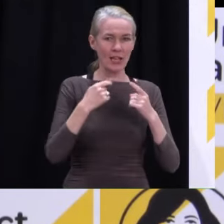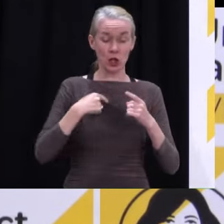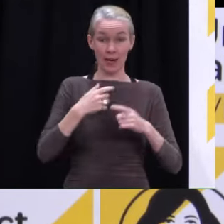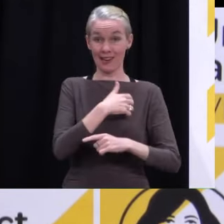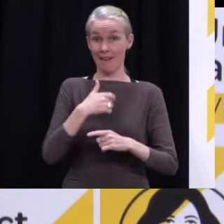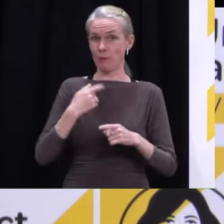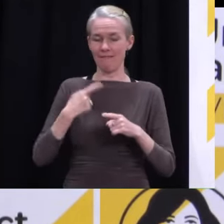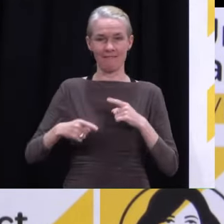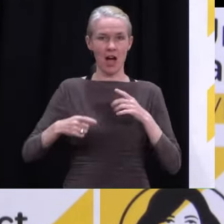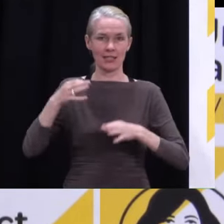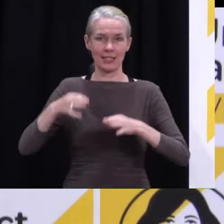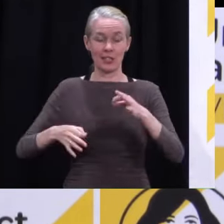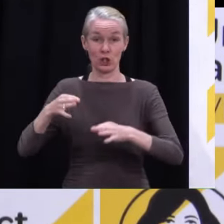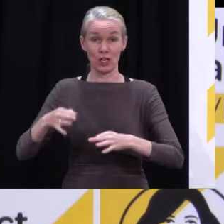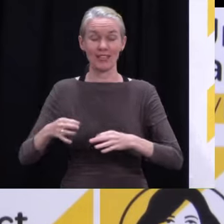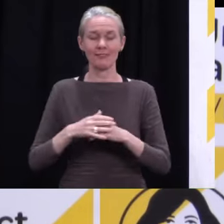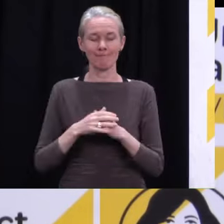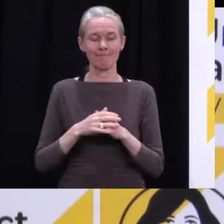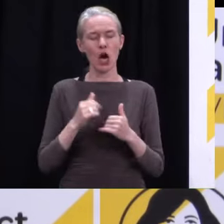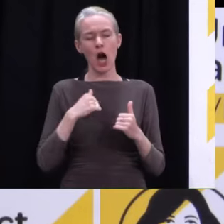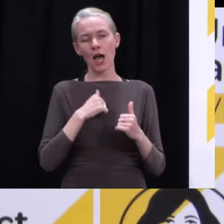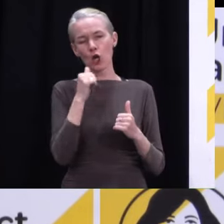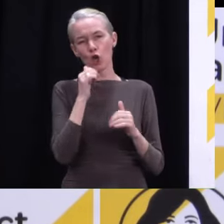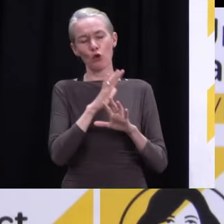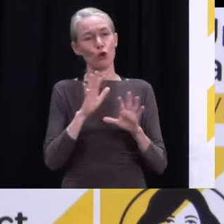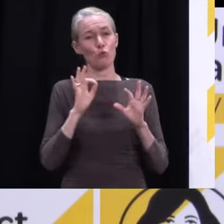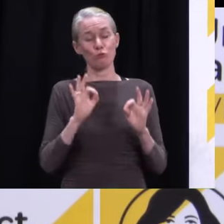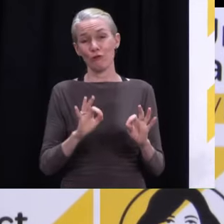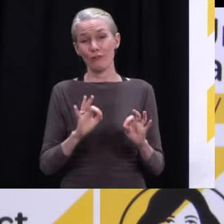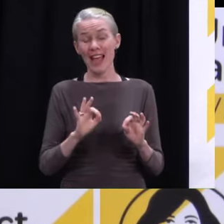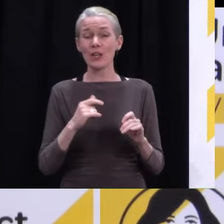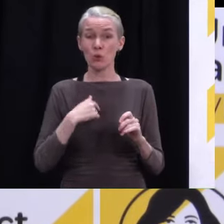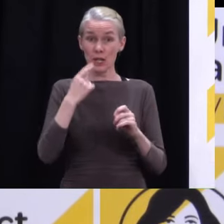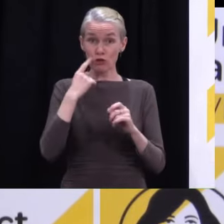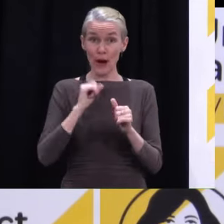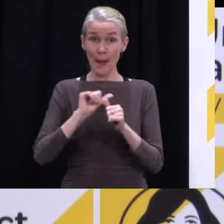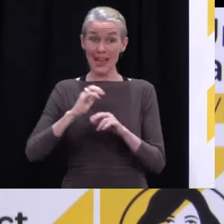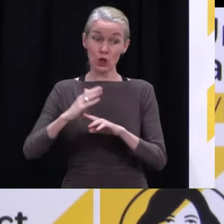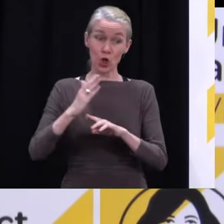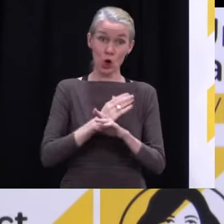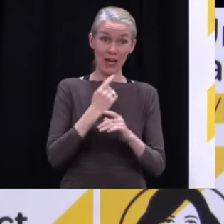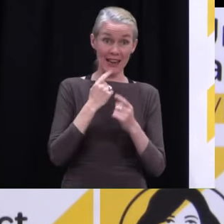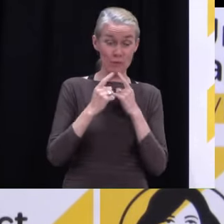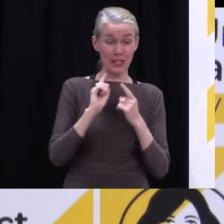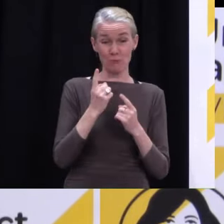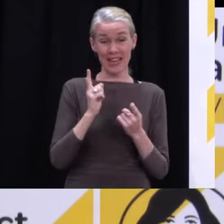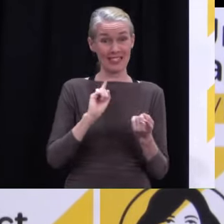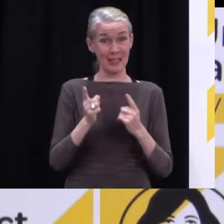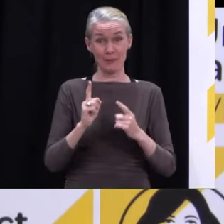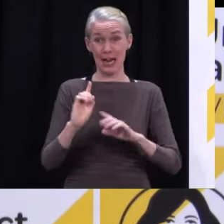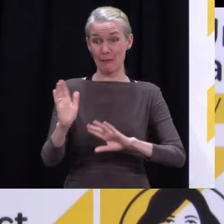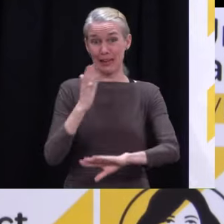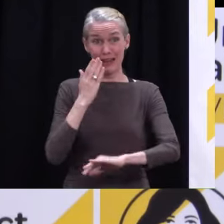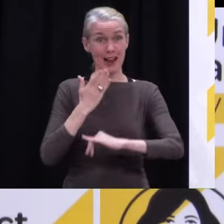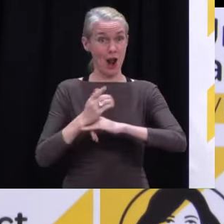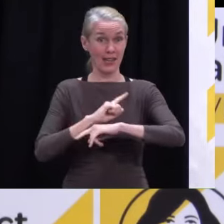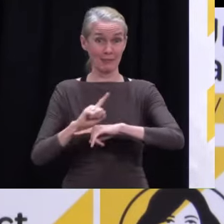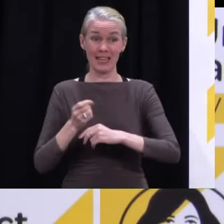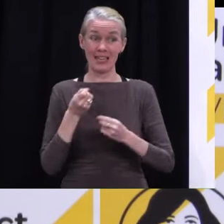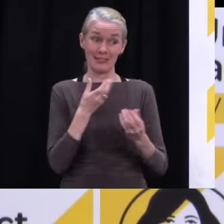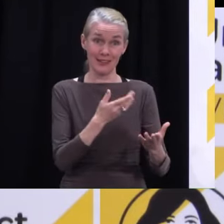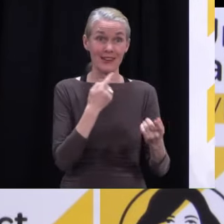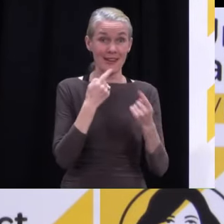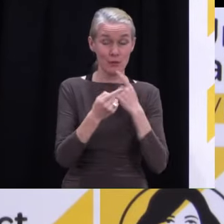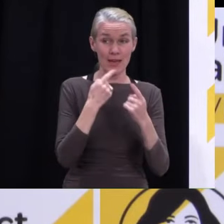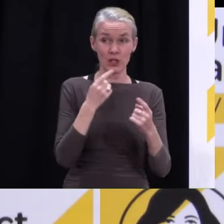we've been able to give advance warning, we have at other times, unfortunately, sometimes it will be the period that we make the announcement. Did get that health